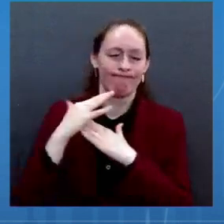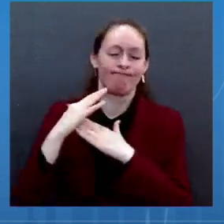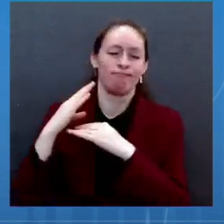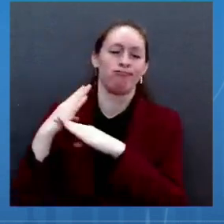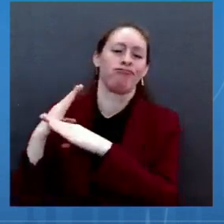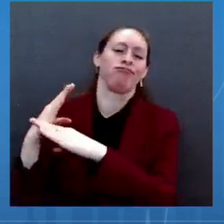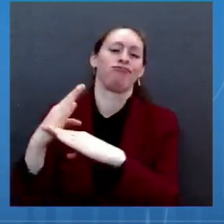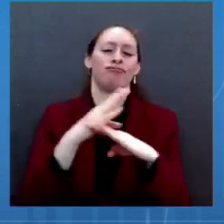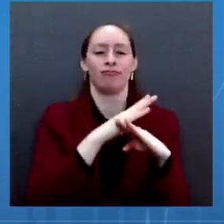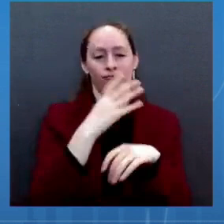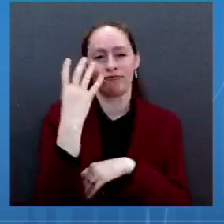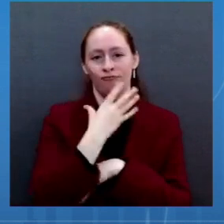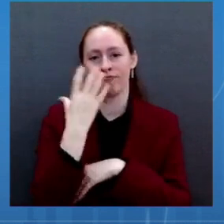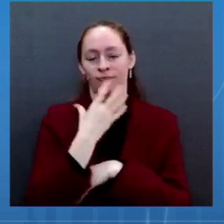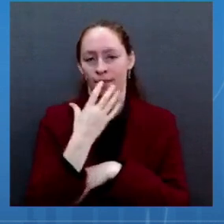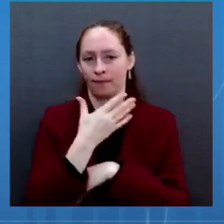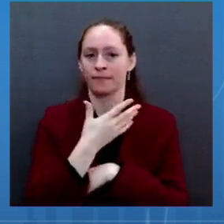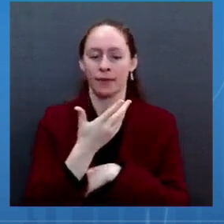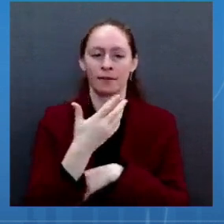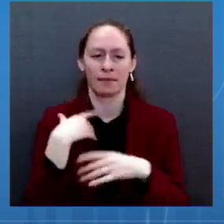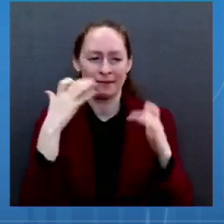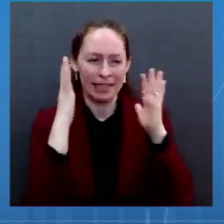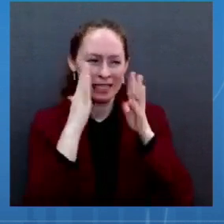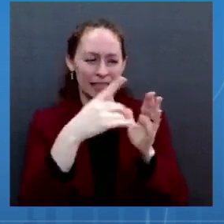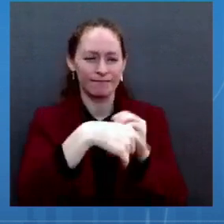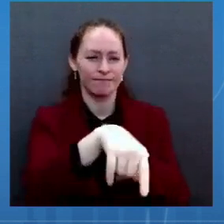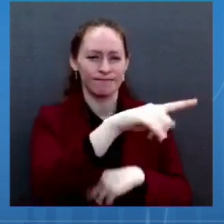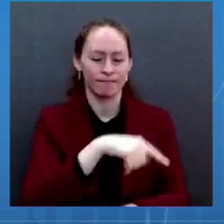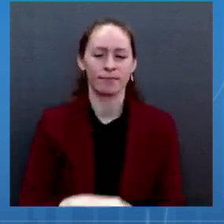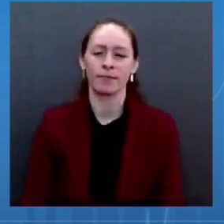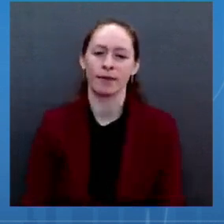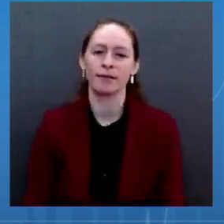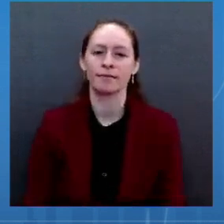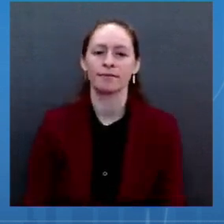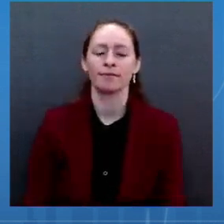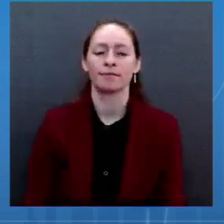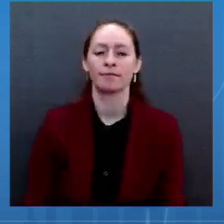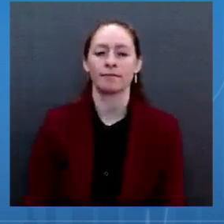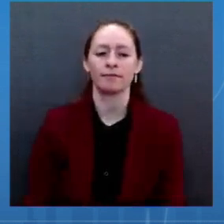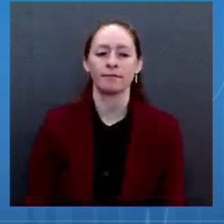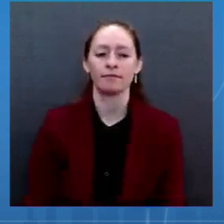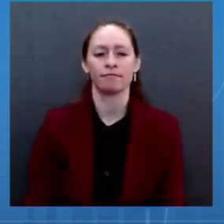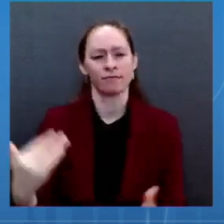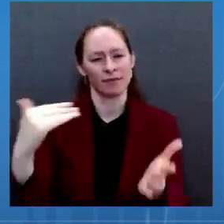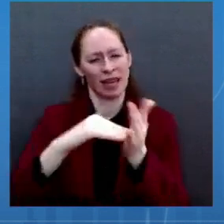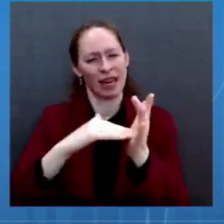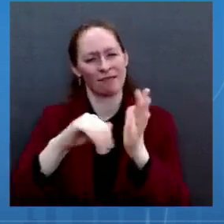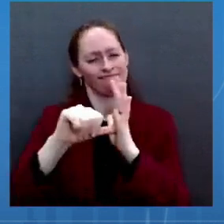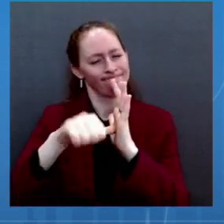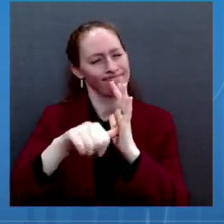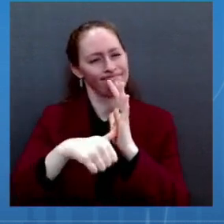the definition, someone is considered fully vaccinated. They received their primary series of vaccine. Next question.